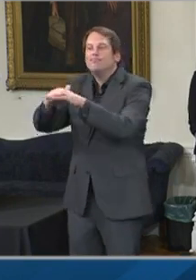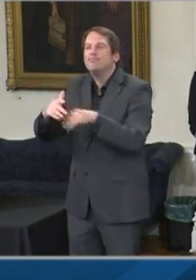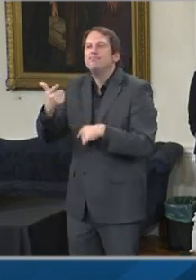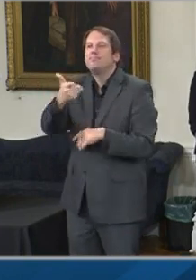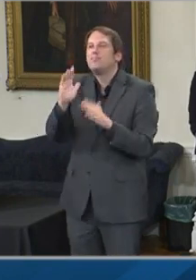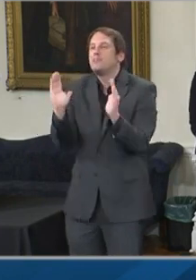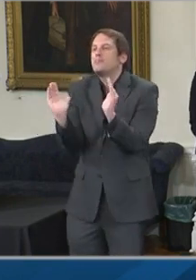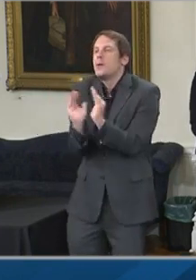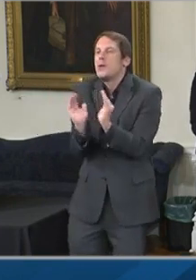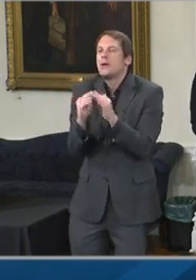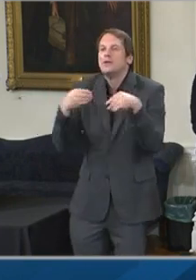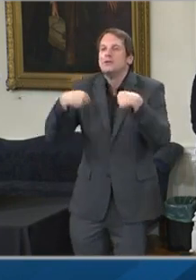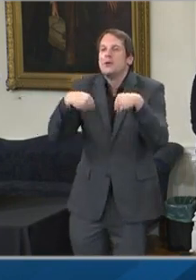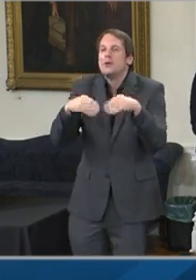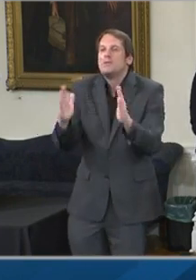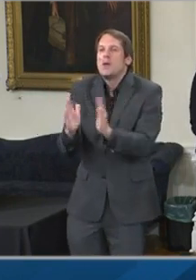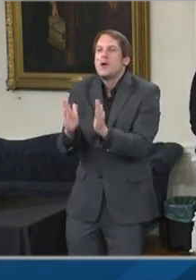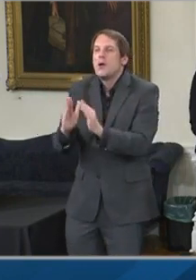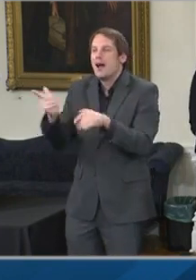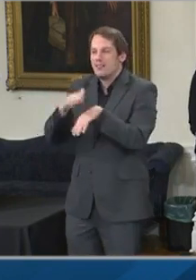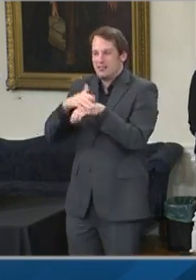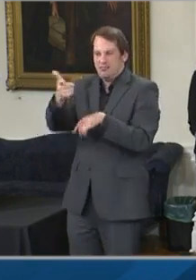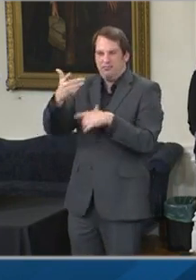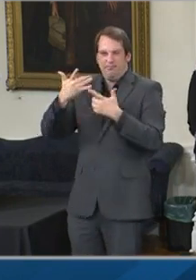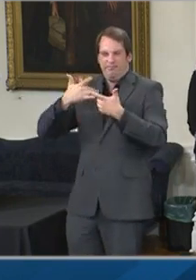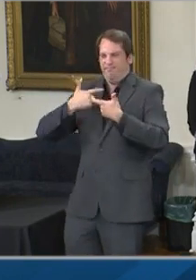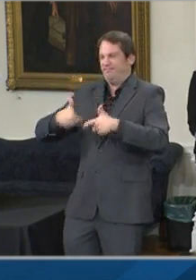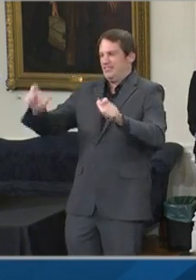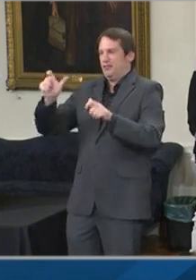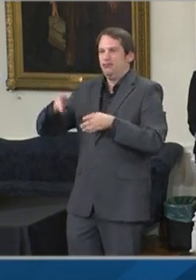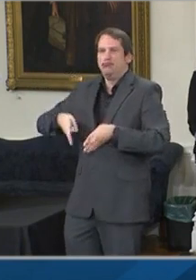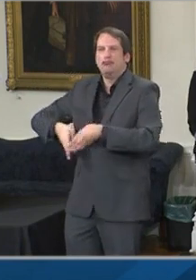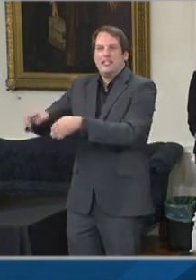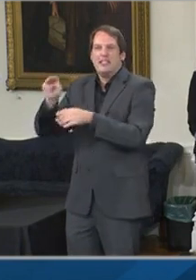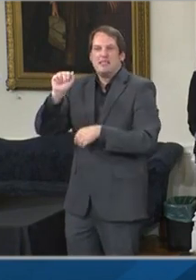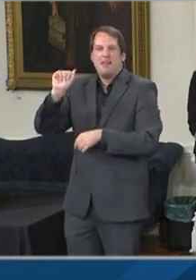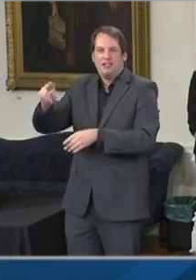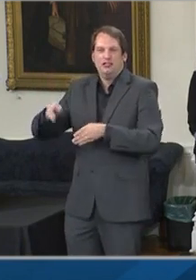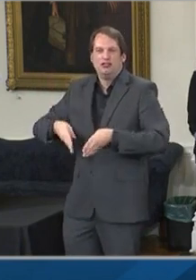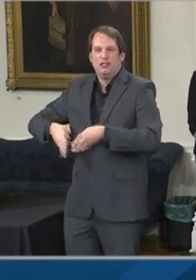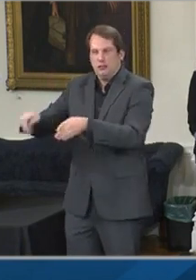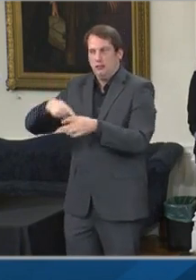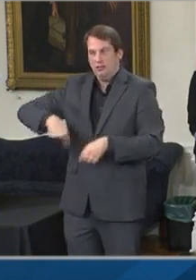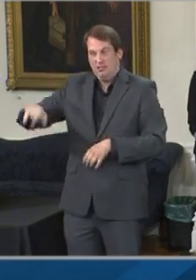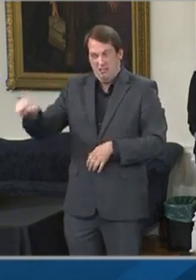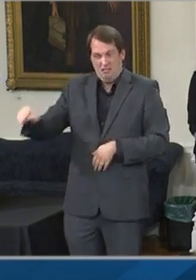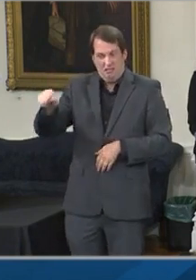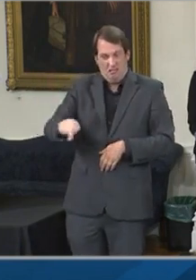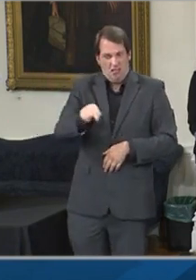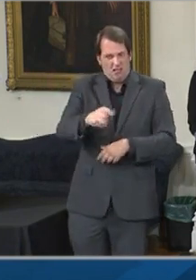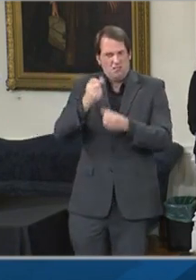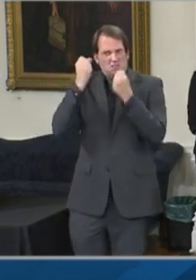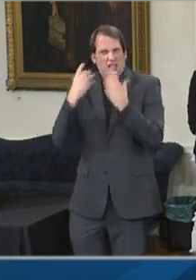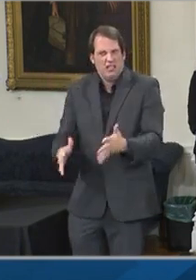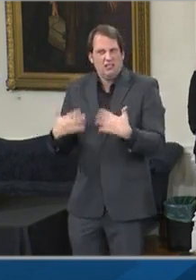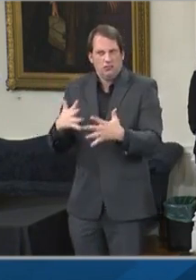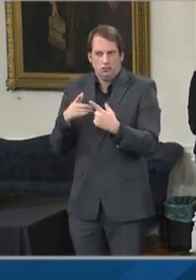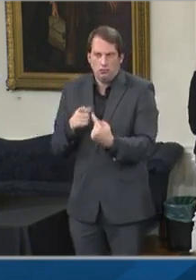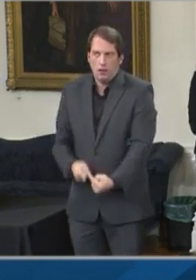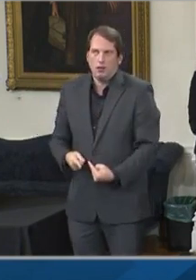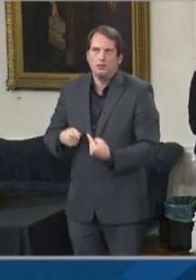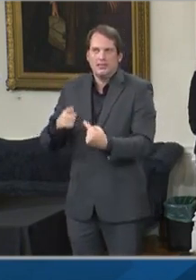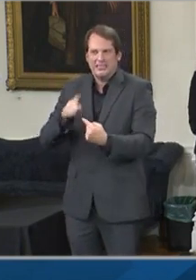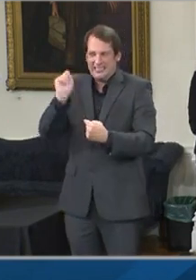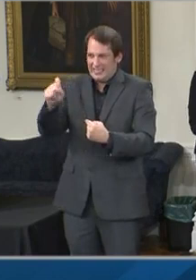streets across the state, many of whom are struggling and are desperately in need of additional and immediate relief.